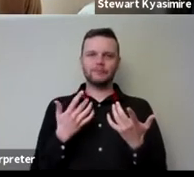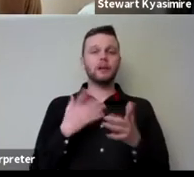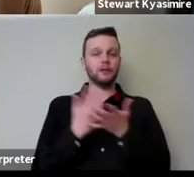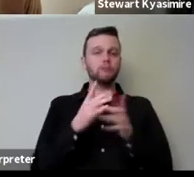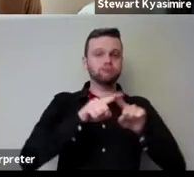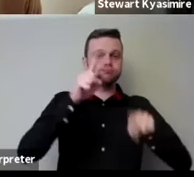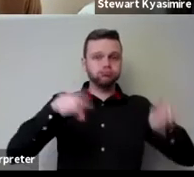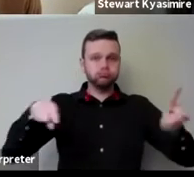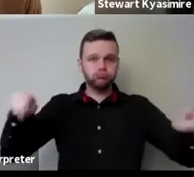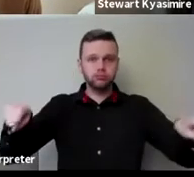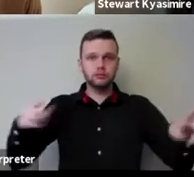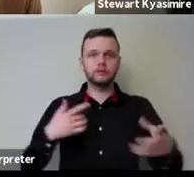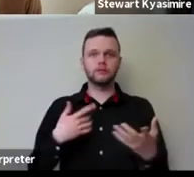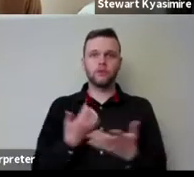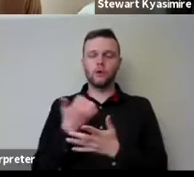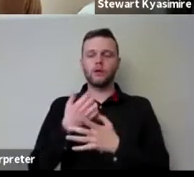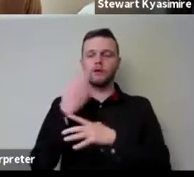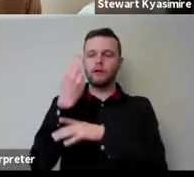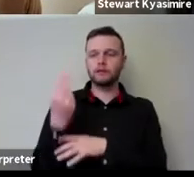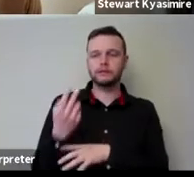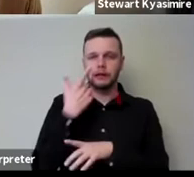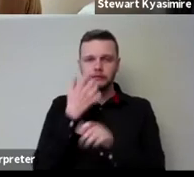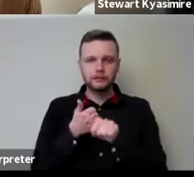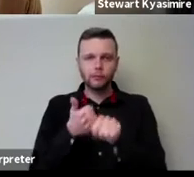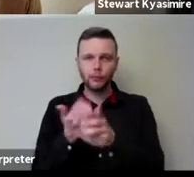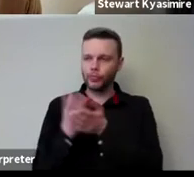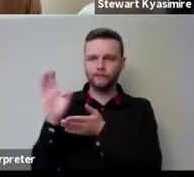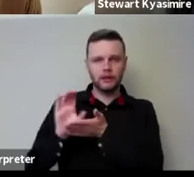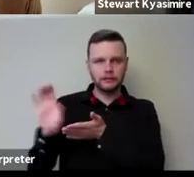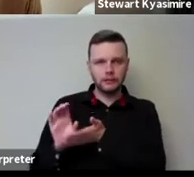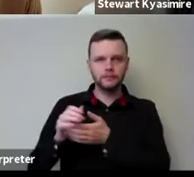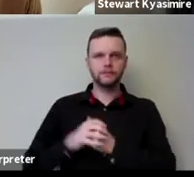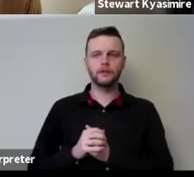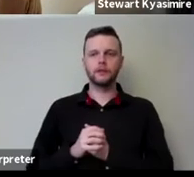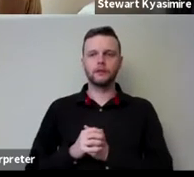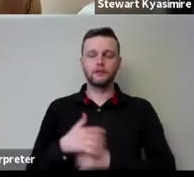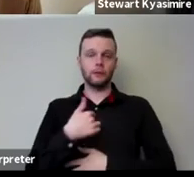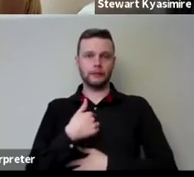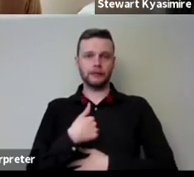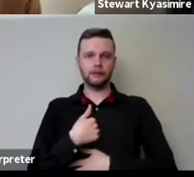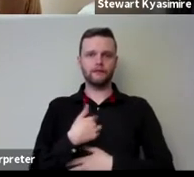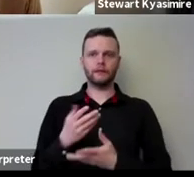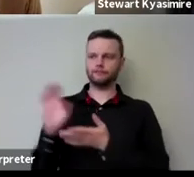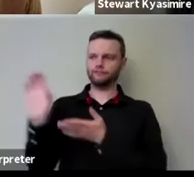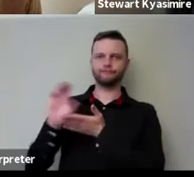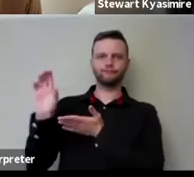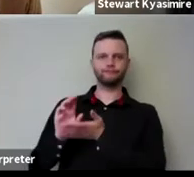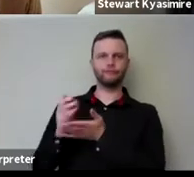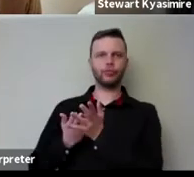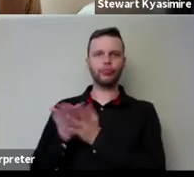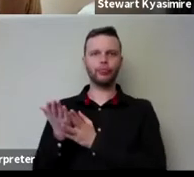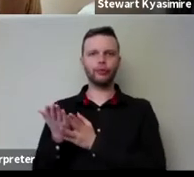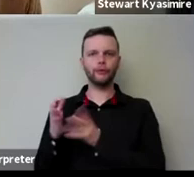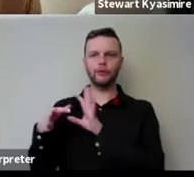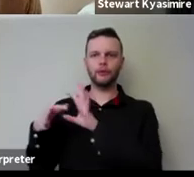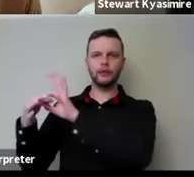um the extent to which artists actually are supported by funding my the extent to which i am for example supported by funding is mostly through the network